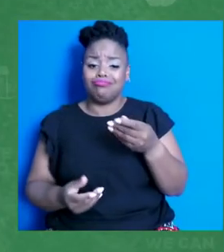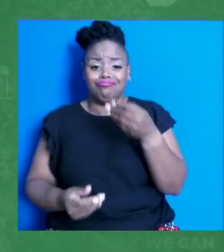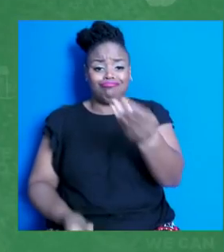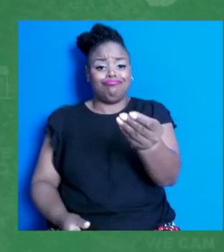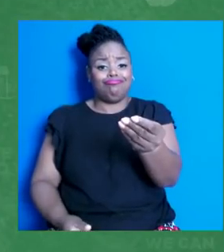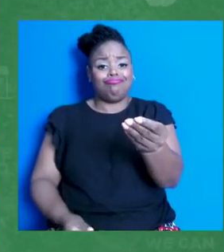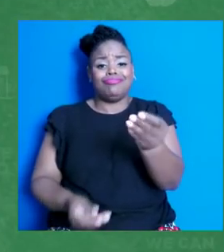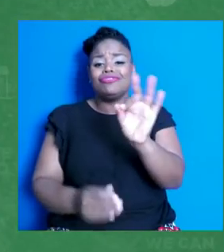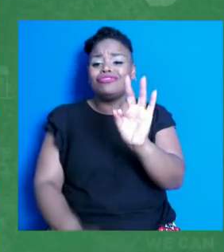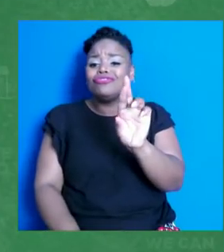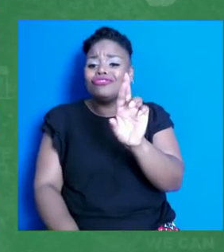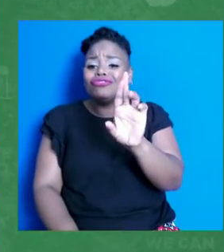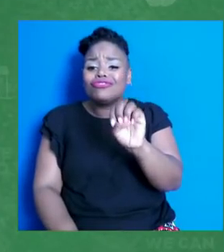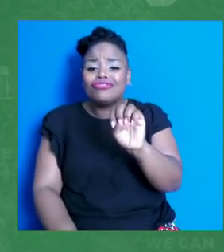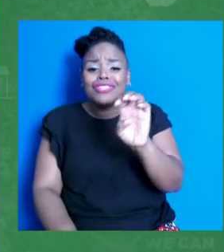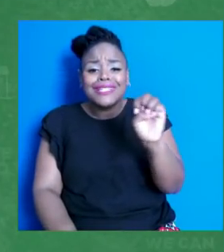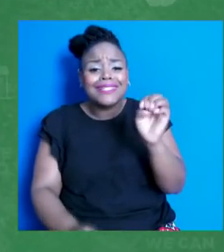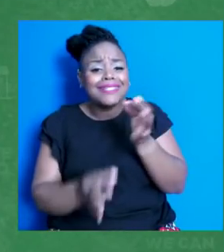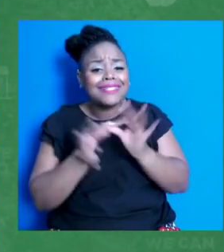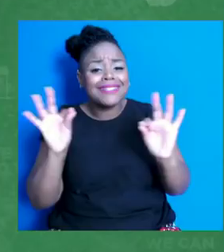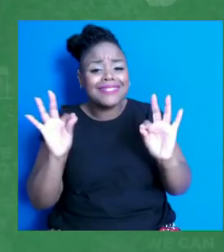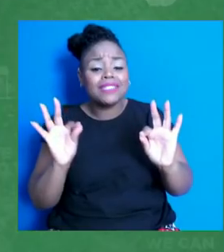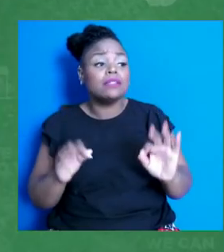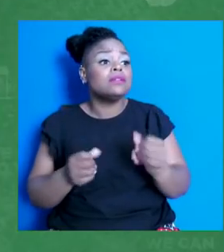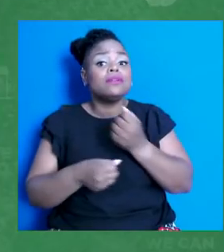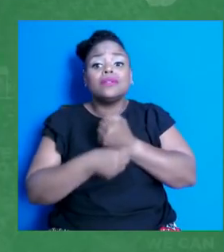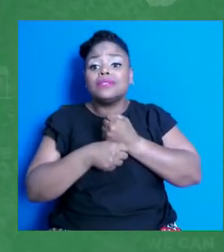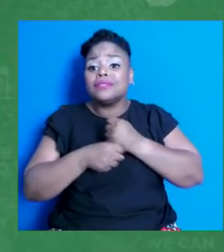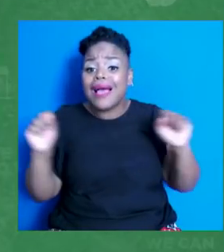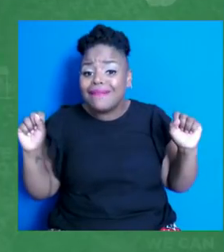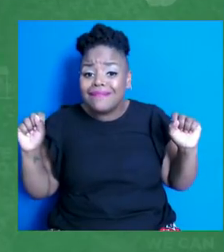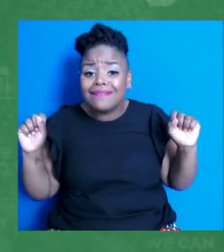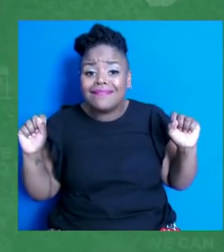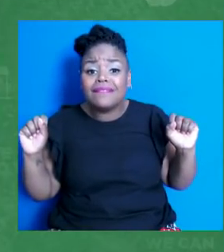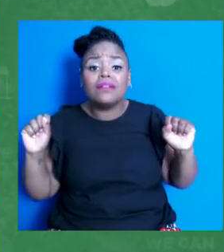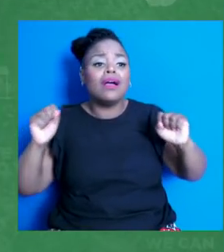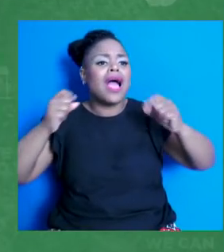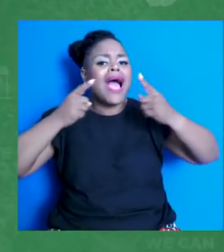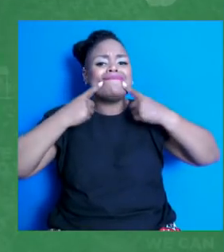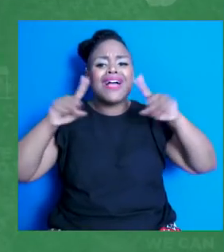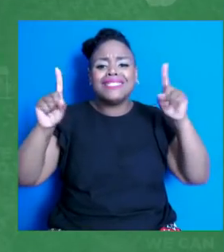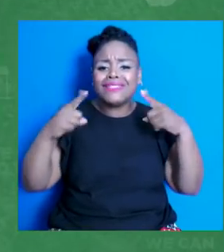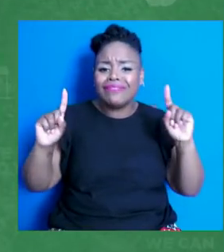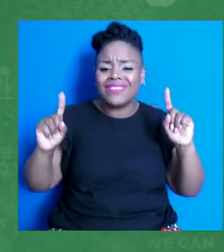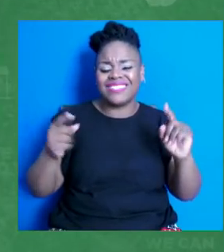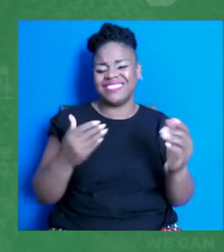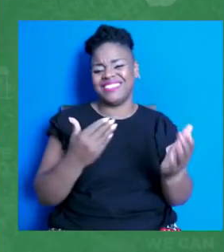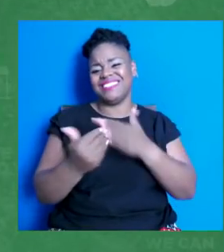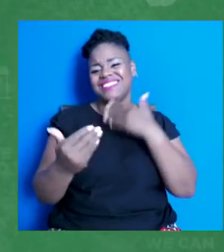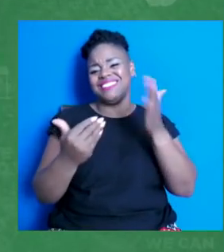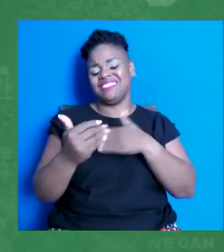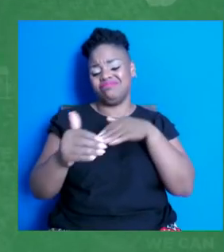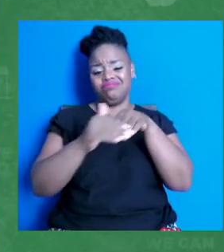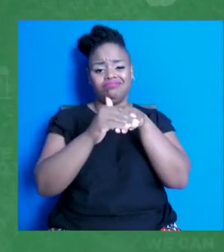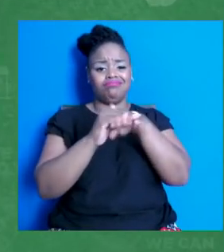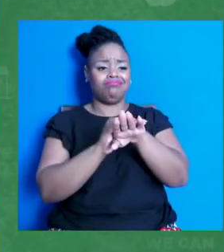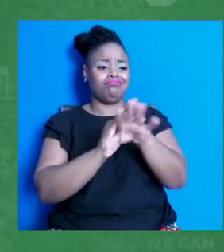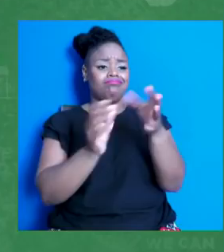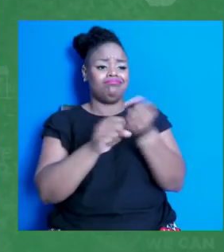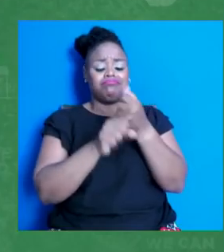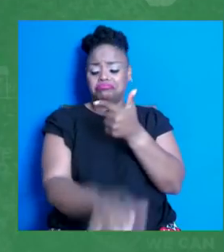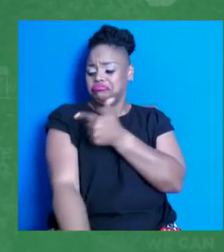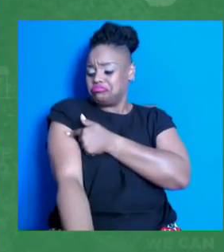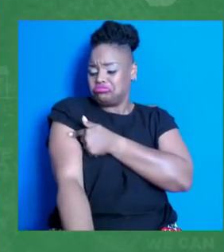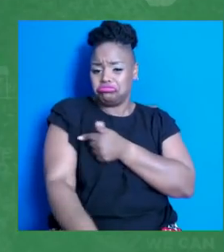they are safe and they are effective and easily accessible. You know, we figured it out that